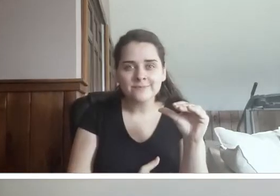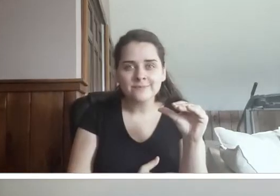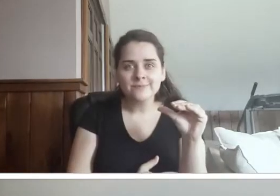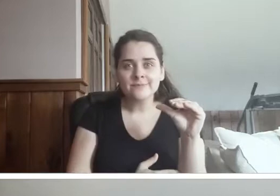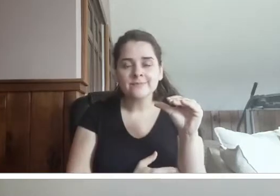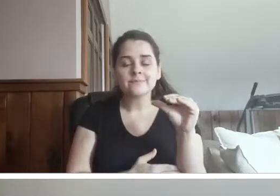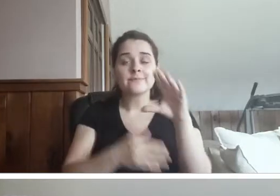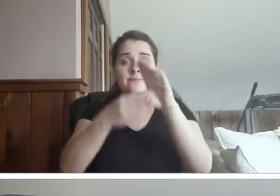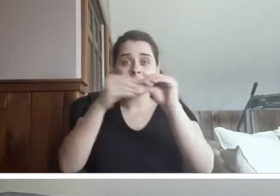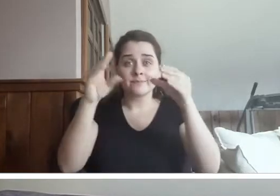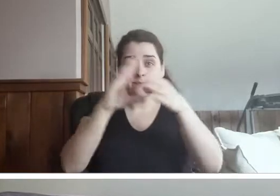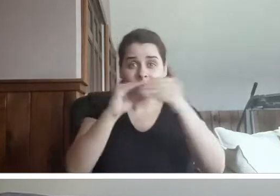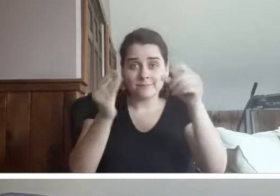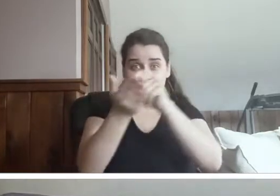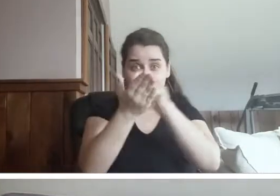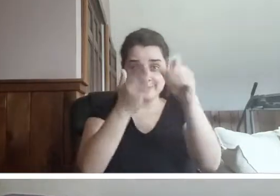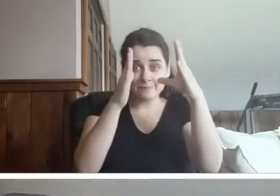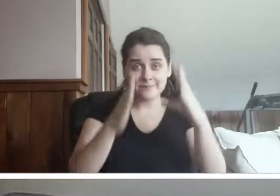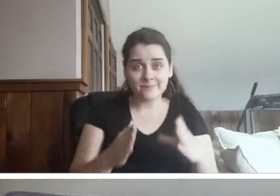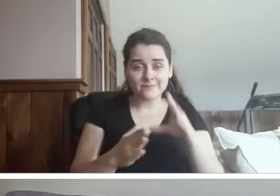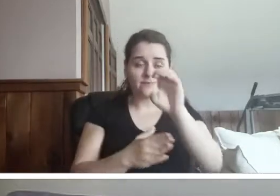by David Merrill.